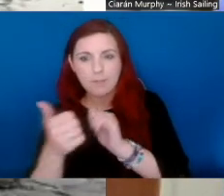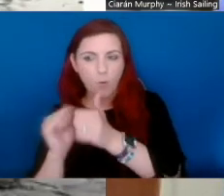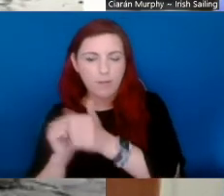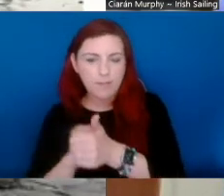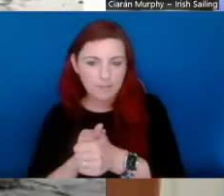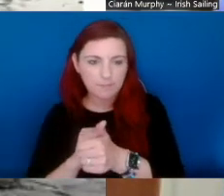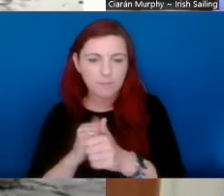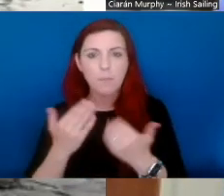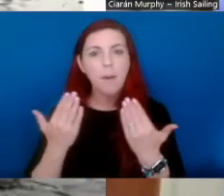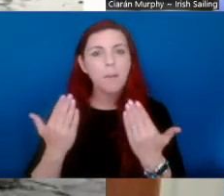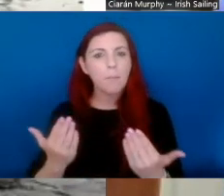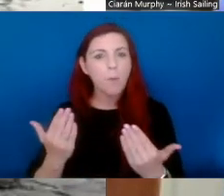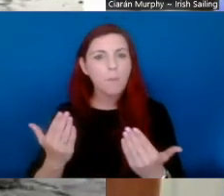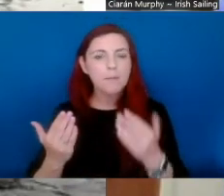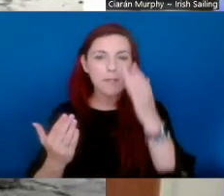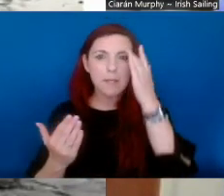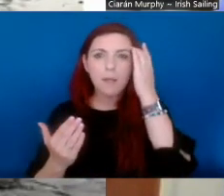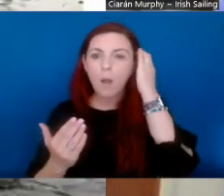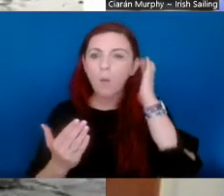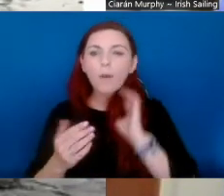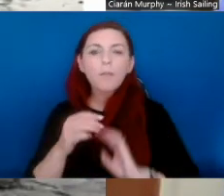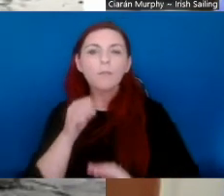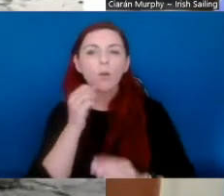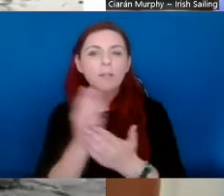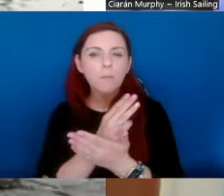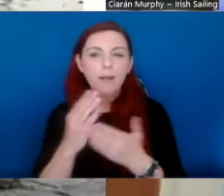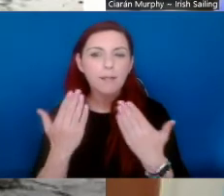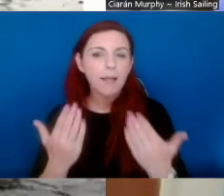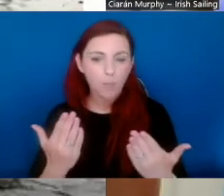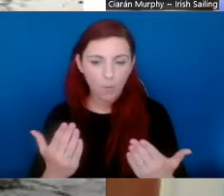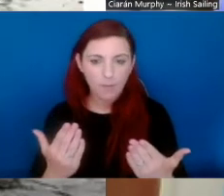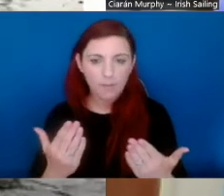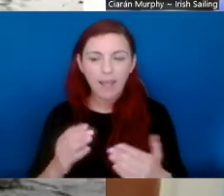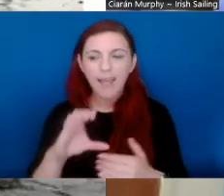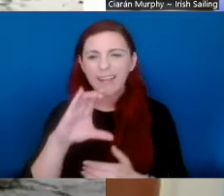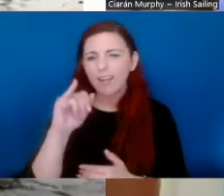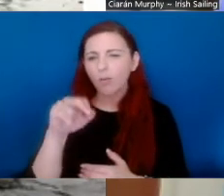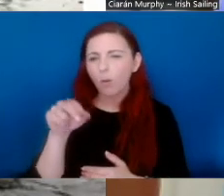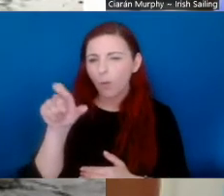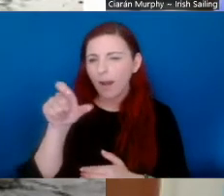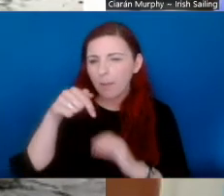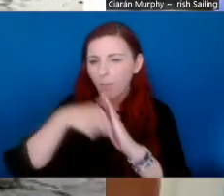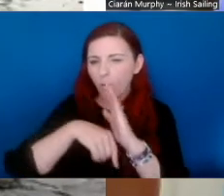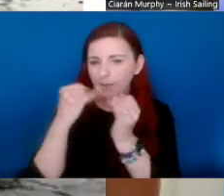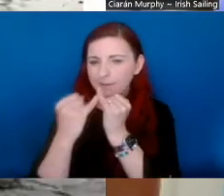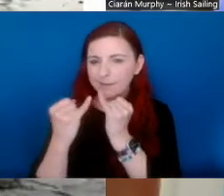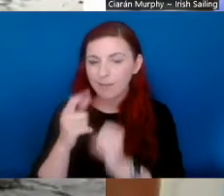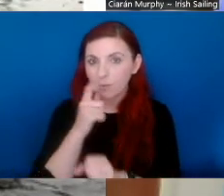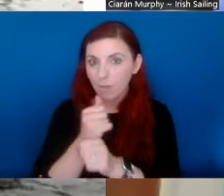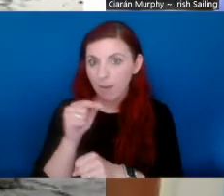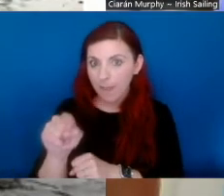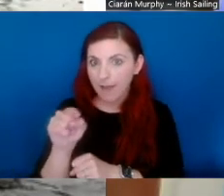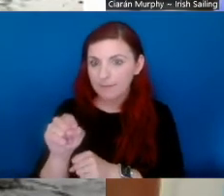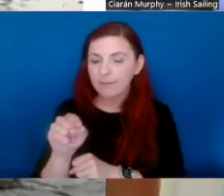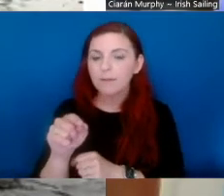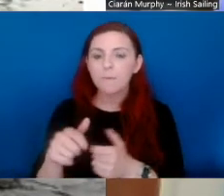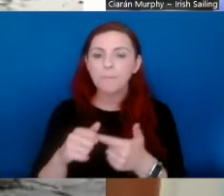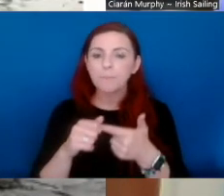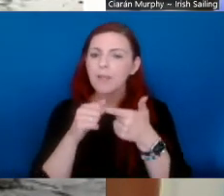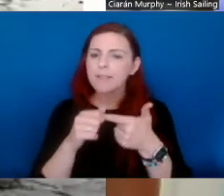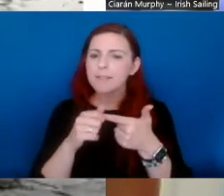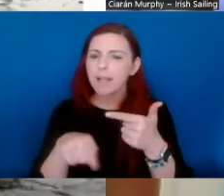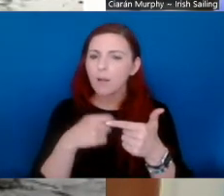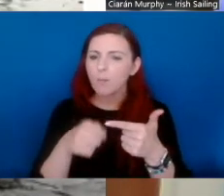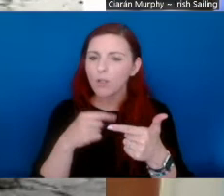And we're in, suppose, hopefully the first phase of that, Ciarán is going to give you some more detail in relation to that. Um,